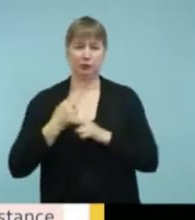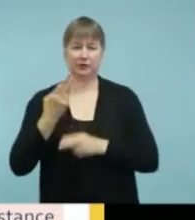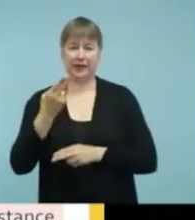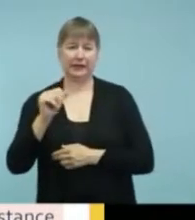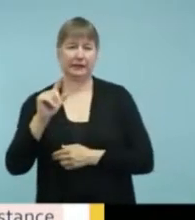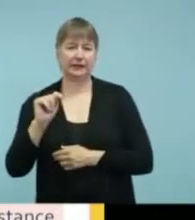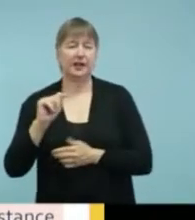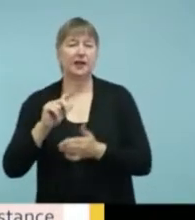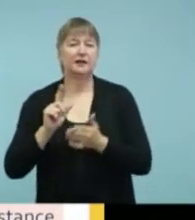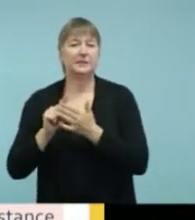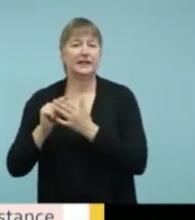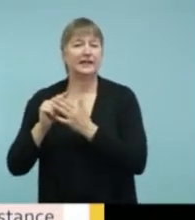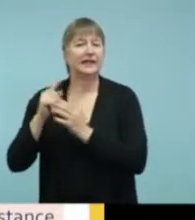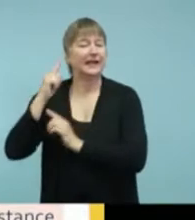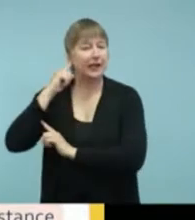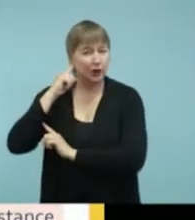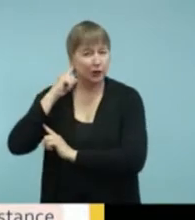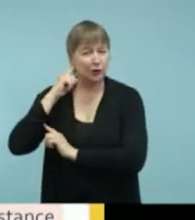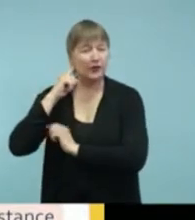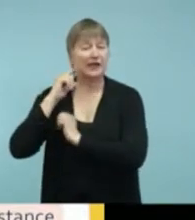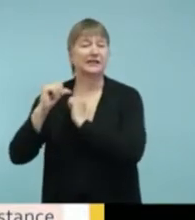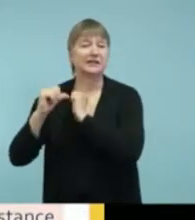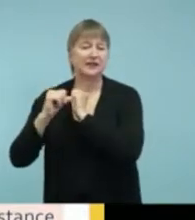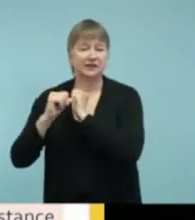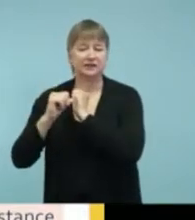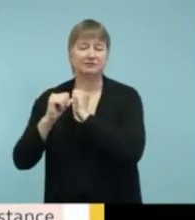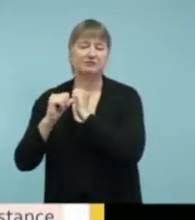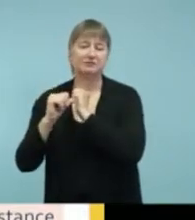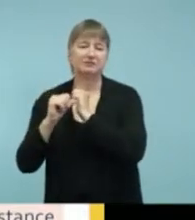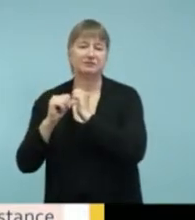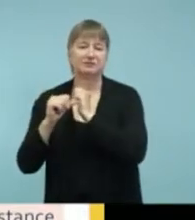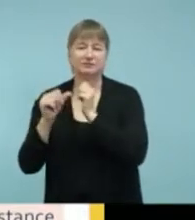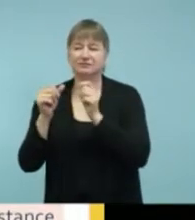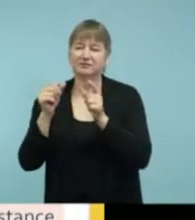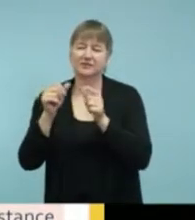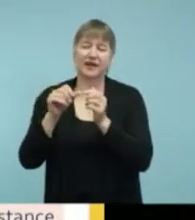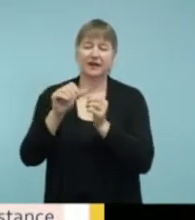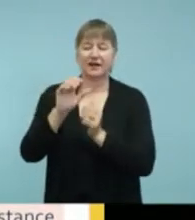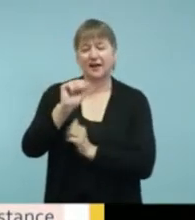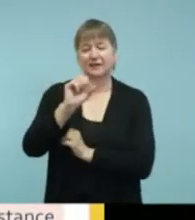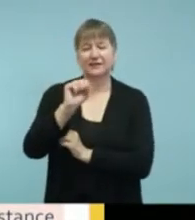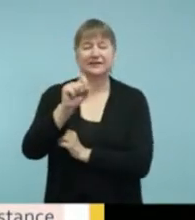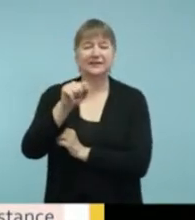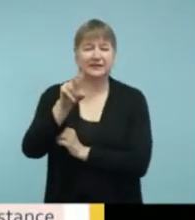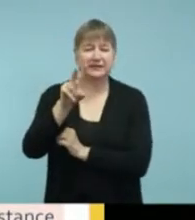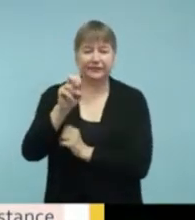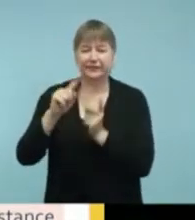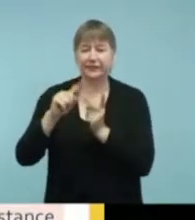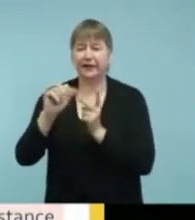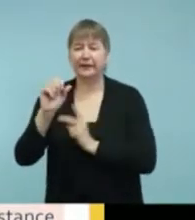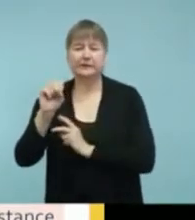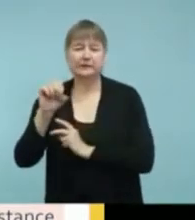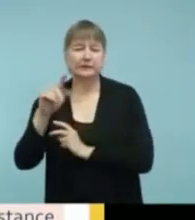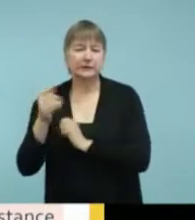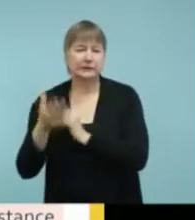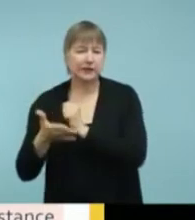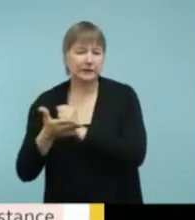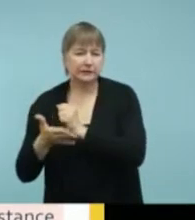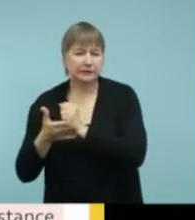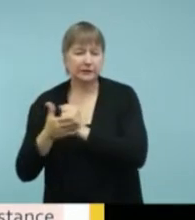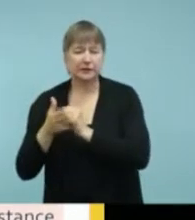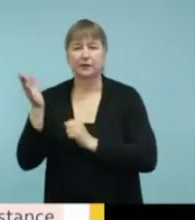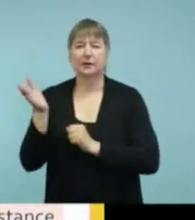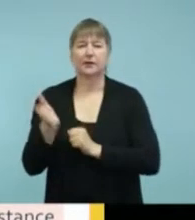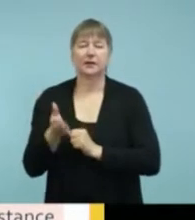assistive slash assistance technology. What we used to call sound field systems, we now